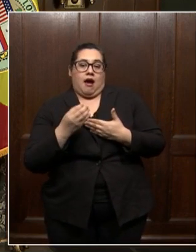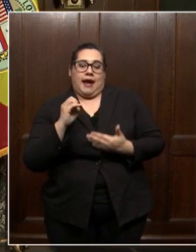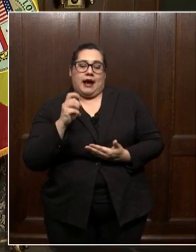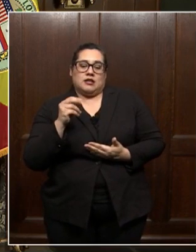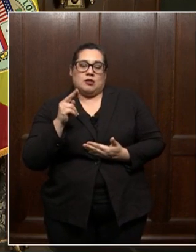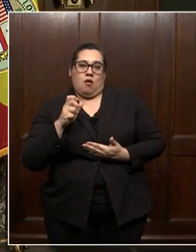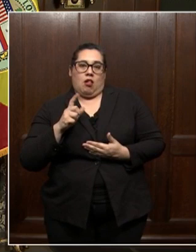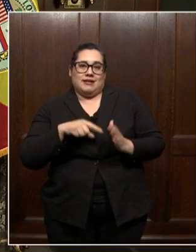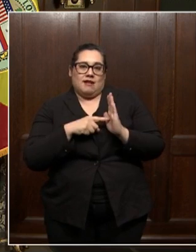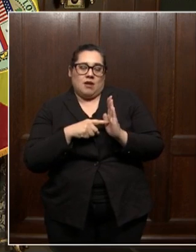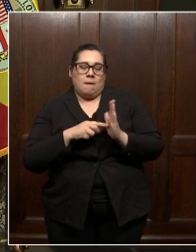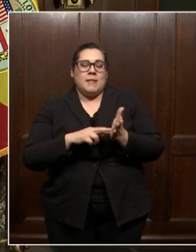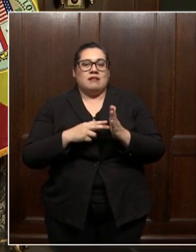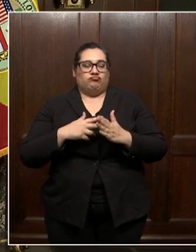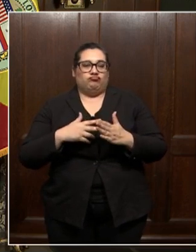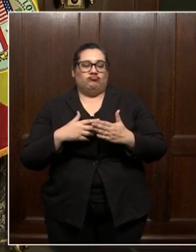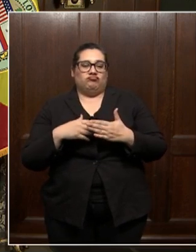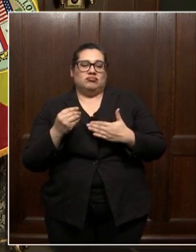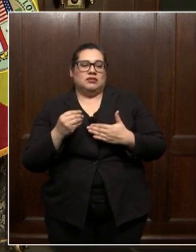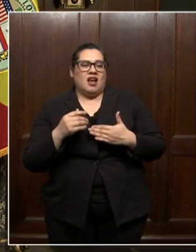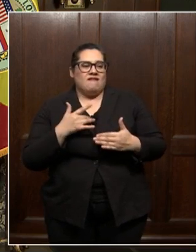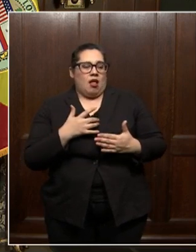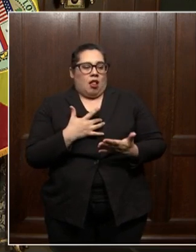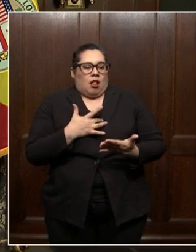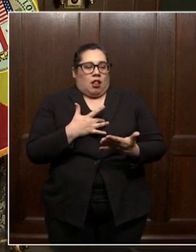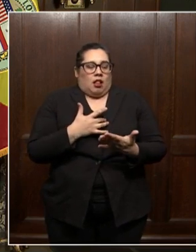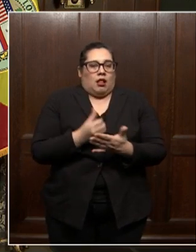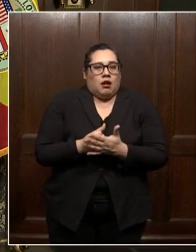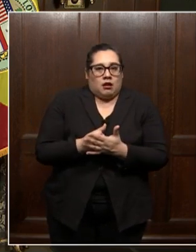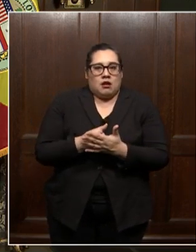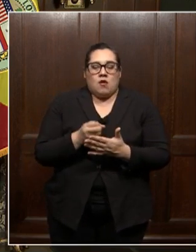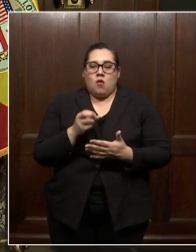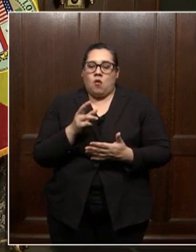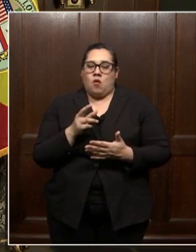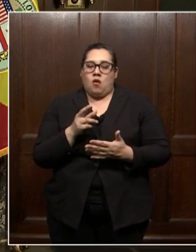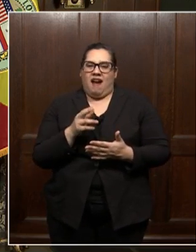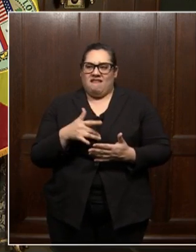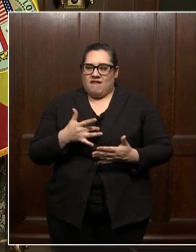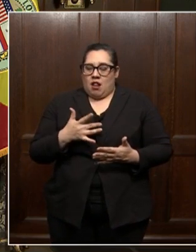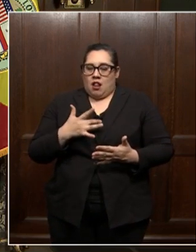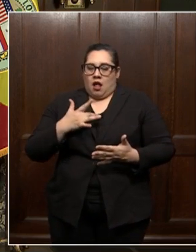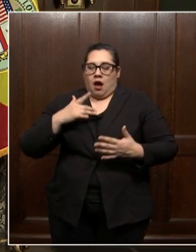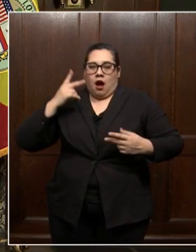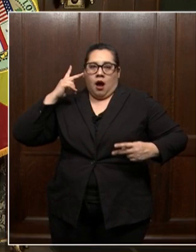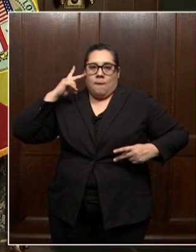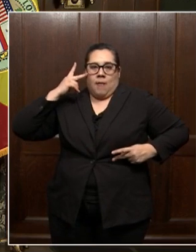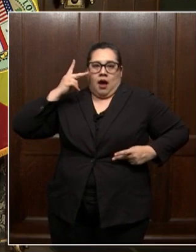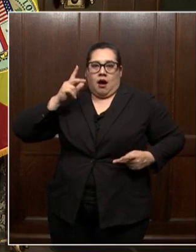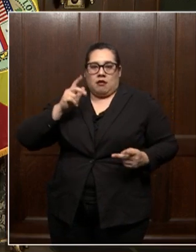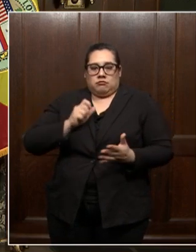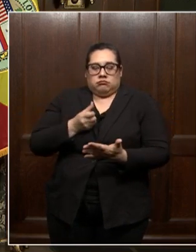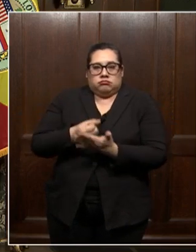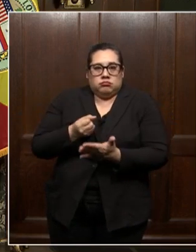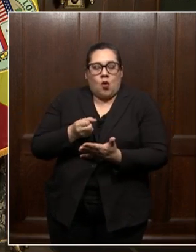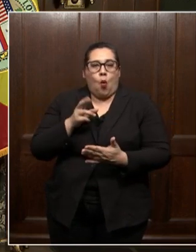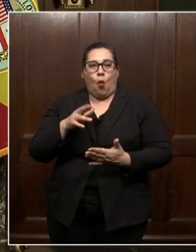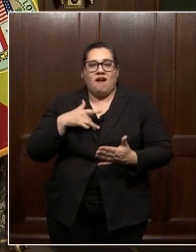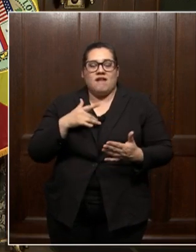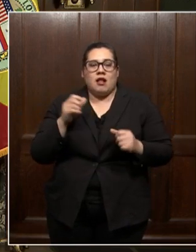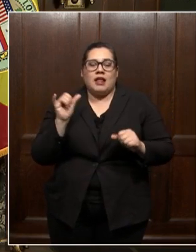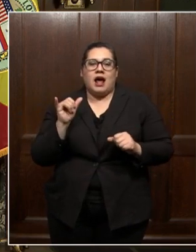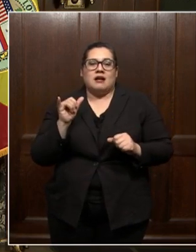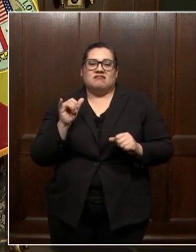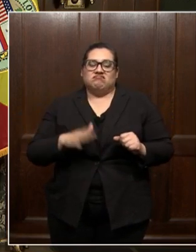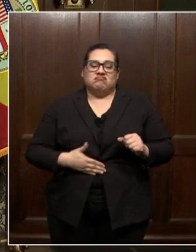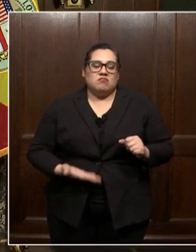can mimic cardiac arrest. I am feeling like I'm having a panic attack. Or it can be something like